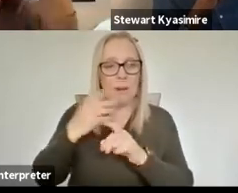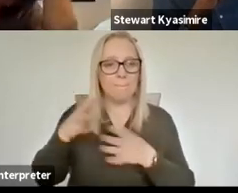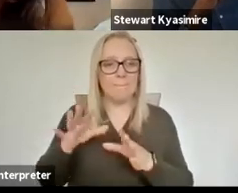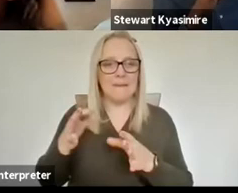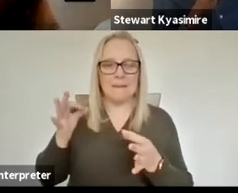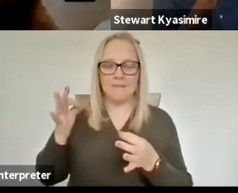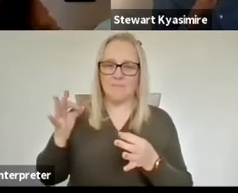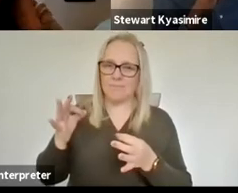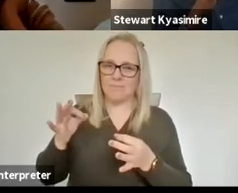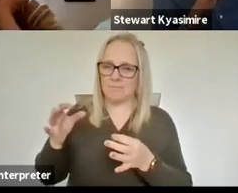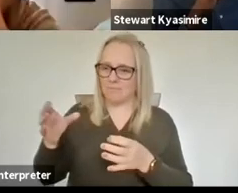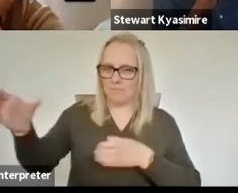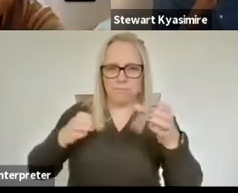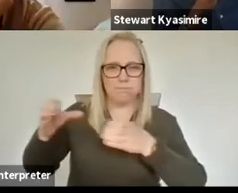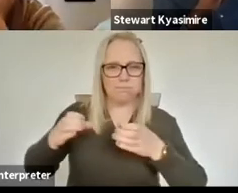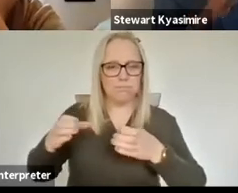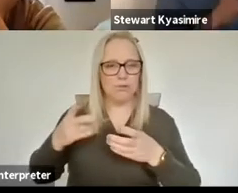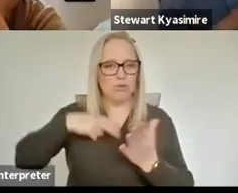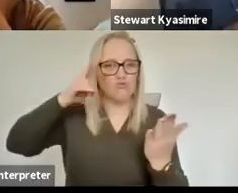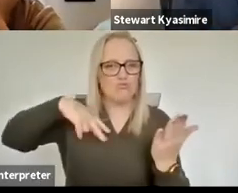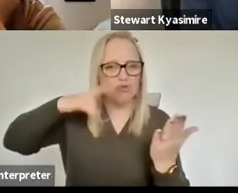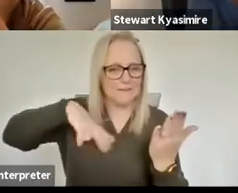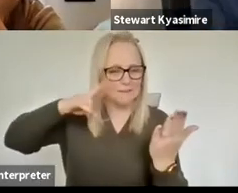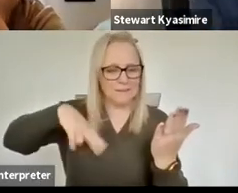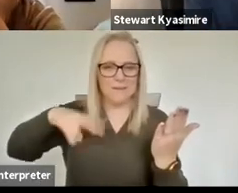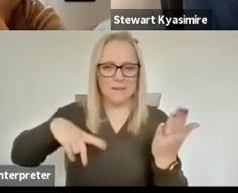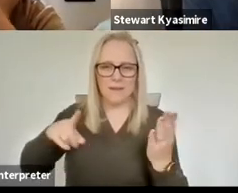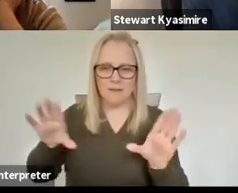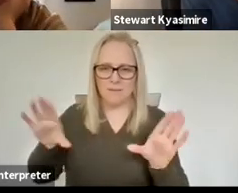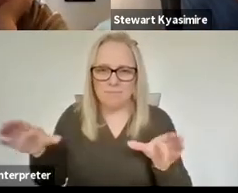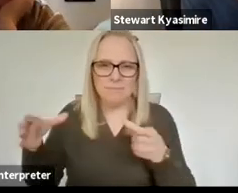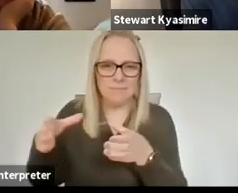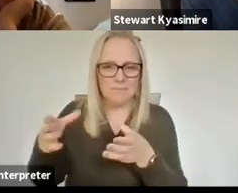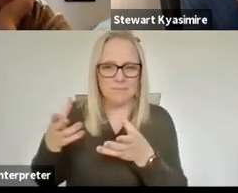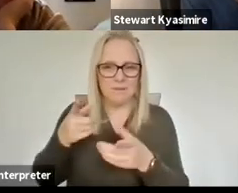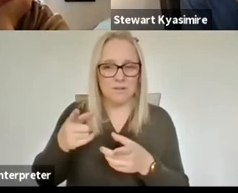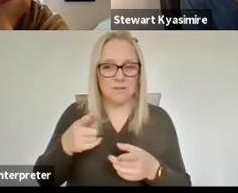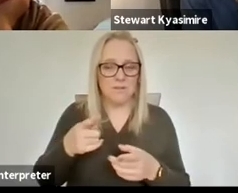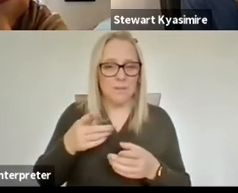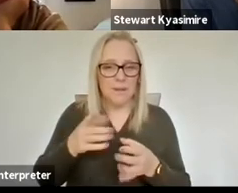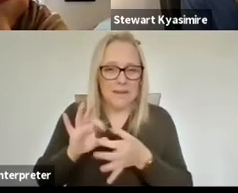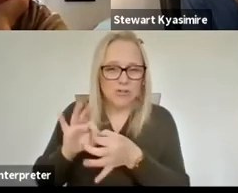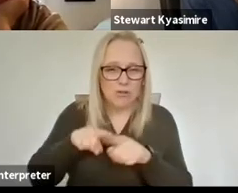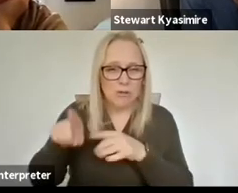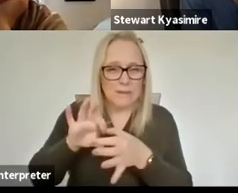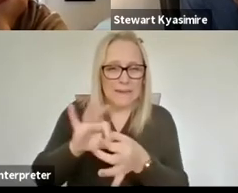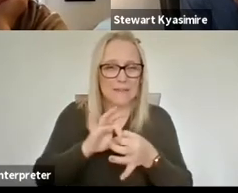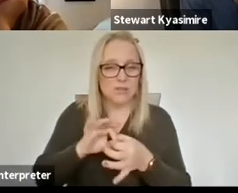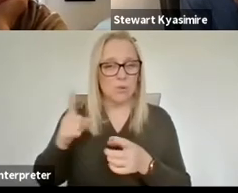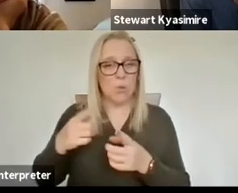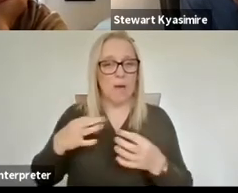script in conversation with older people it's really super intimate kind of engagement and it's been about reading the piece and then